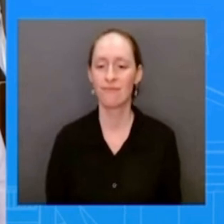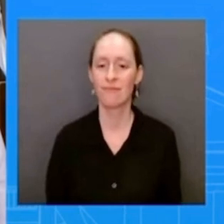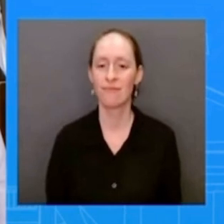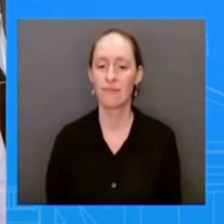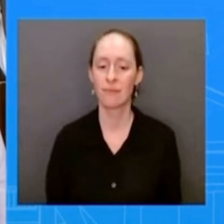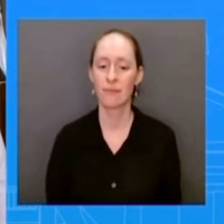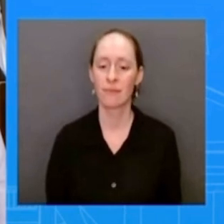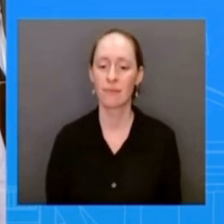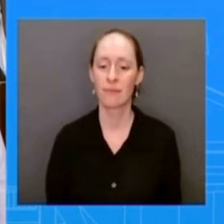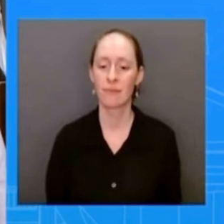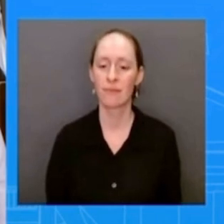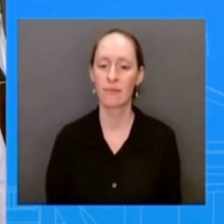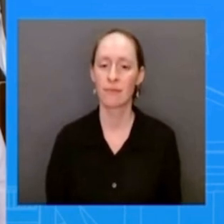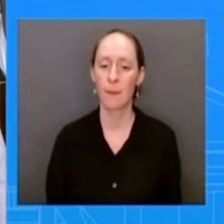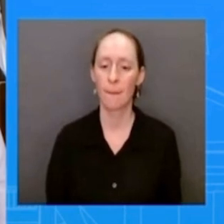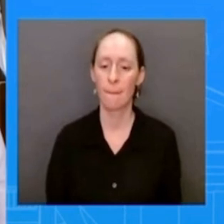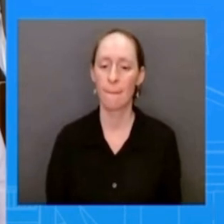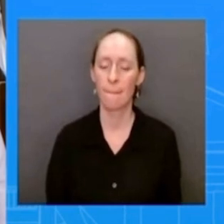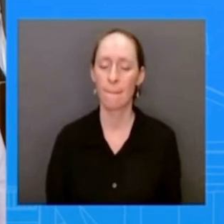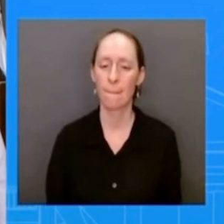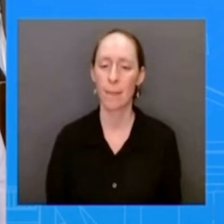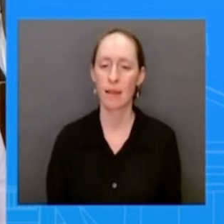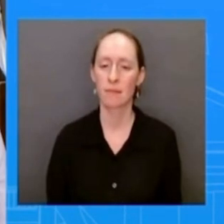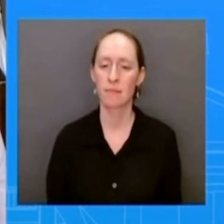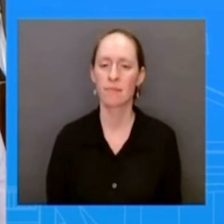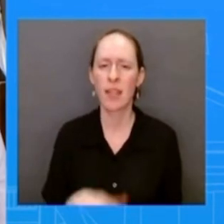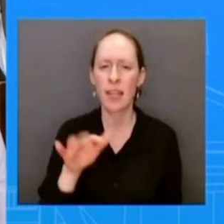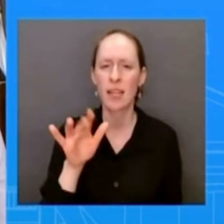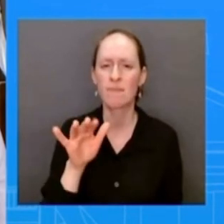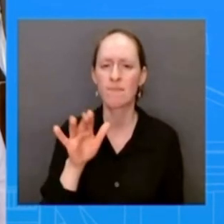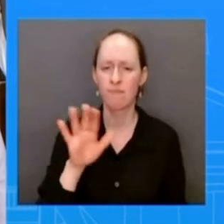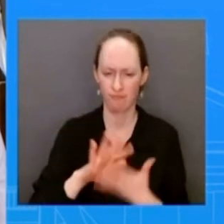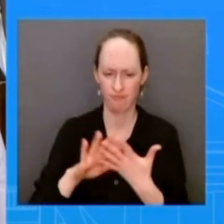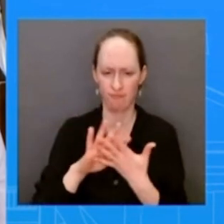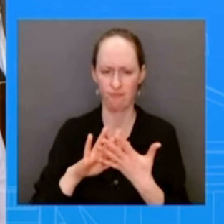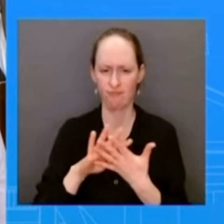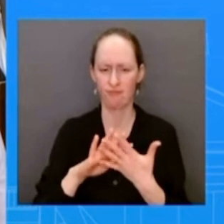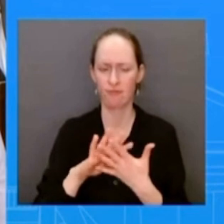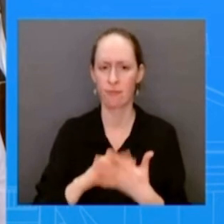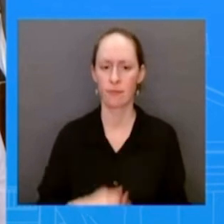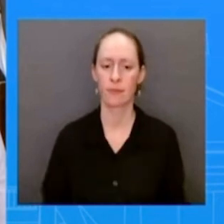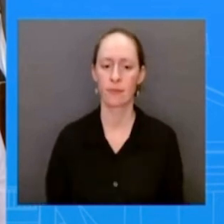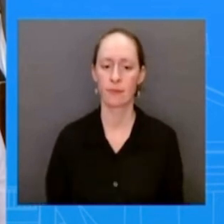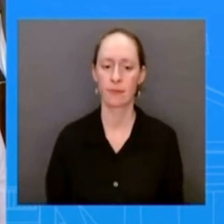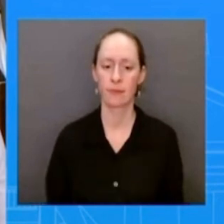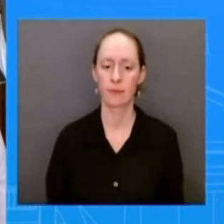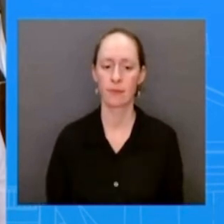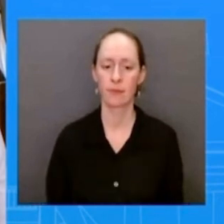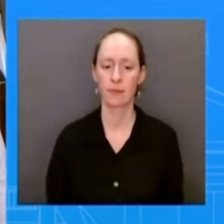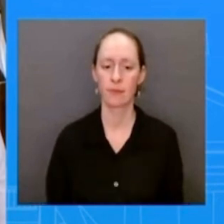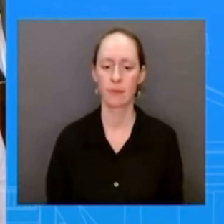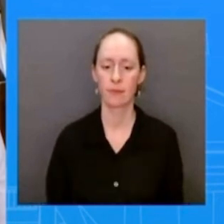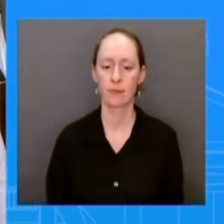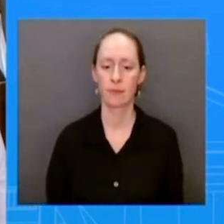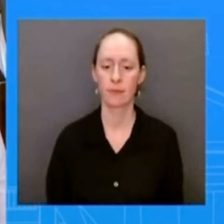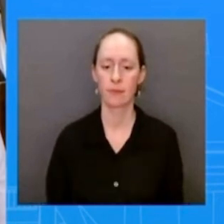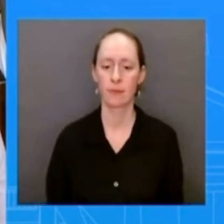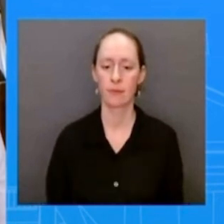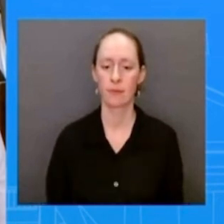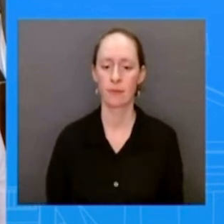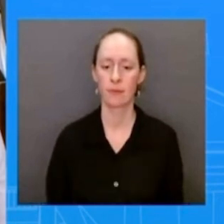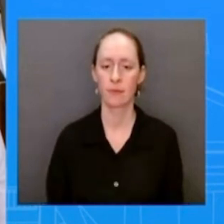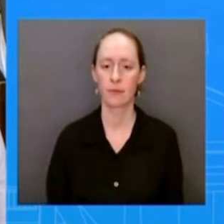reports out today that intelligence believes that a ukrainian uh organization was involved in the extreme to sabotage